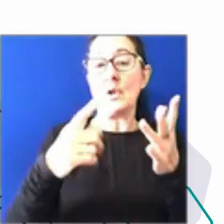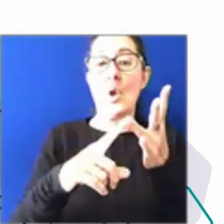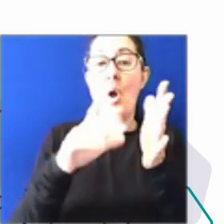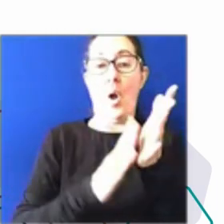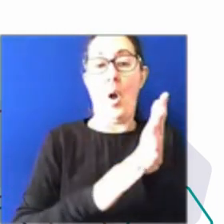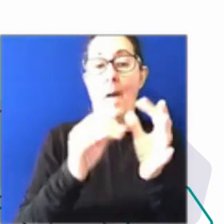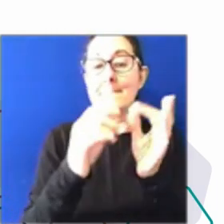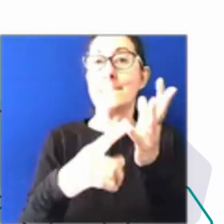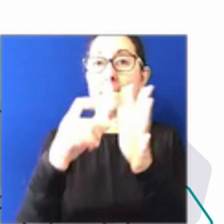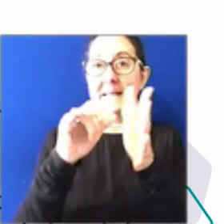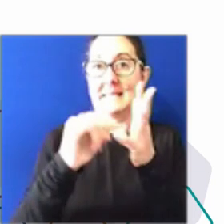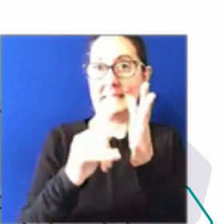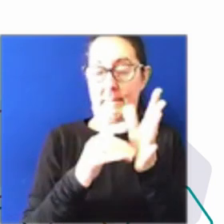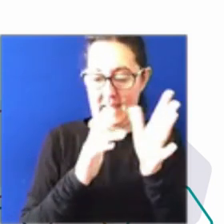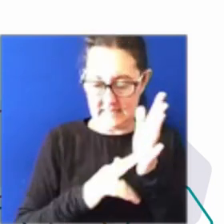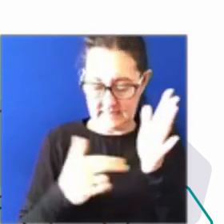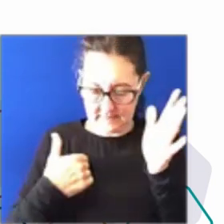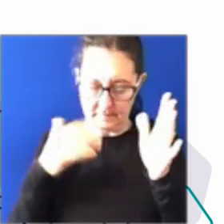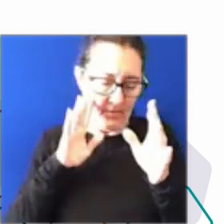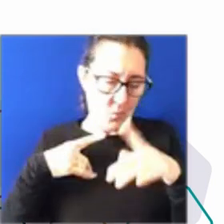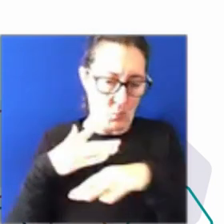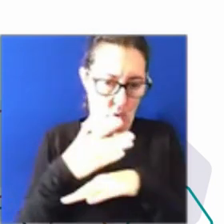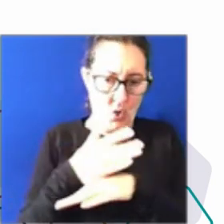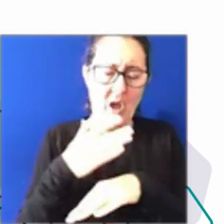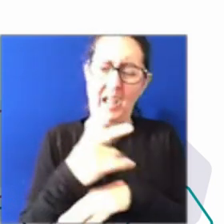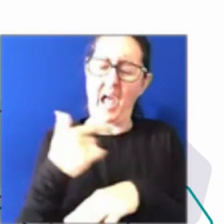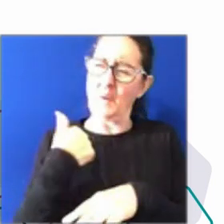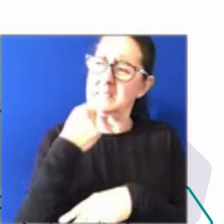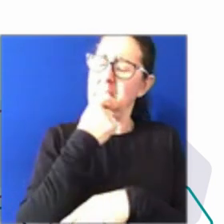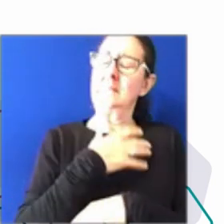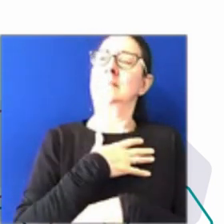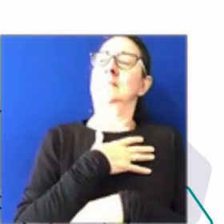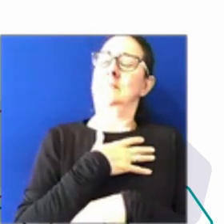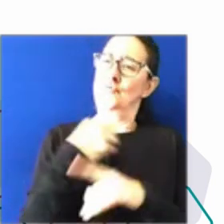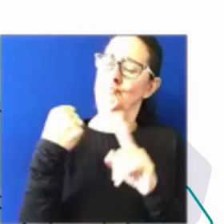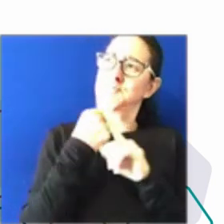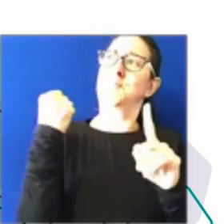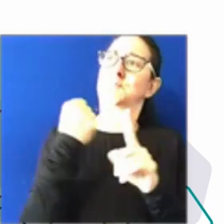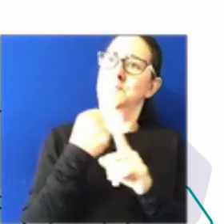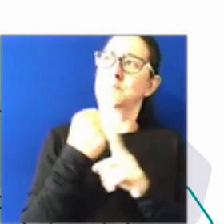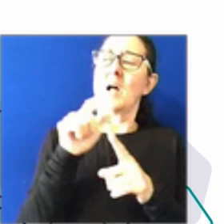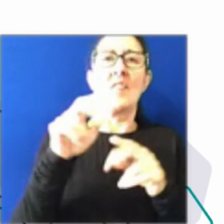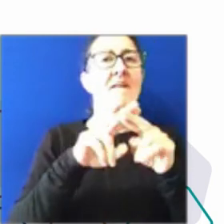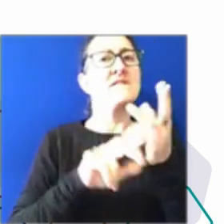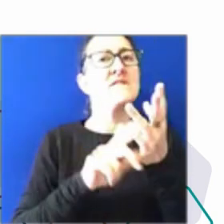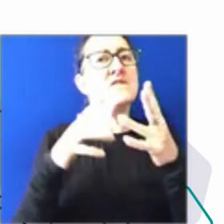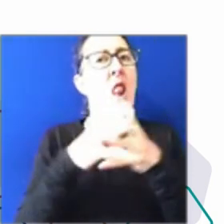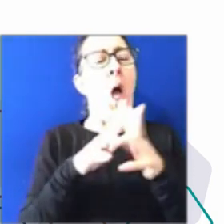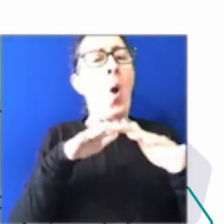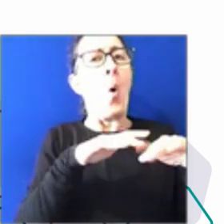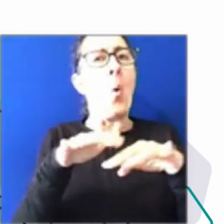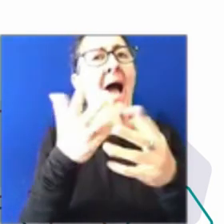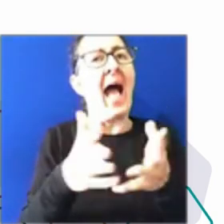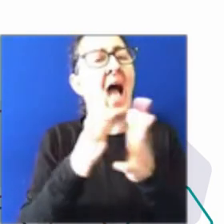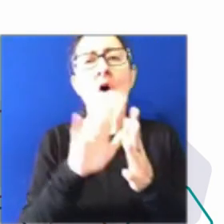fact that the FWO organized not in geographical teams, but functional teams. And these